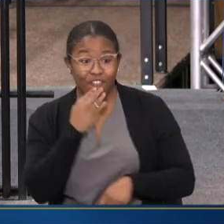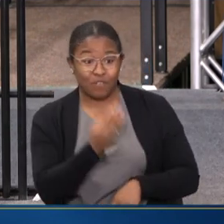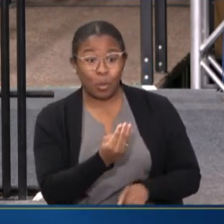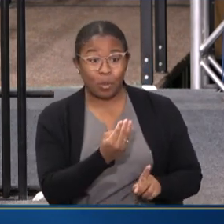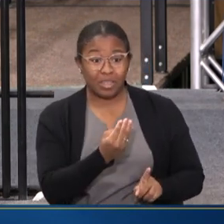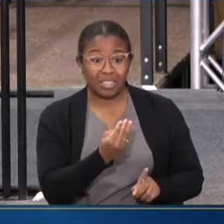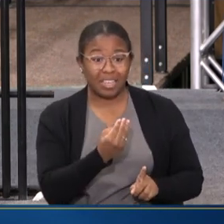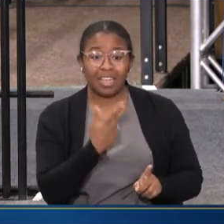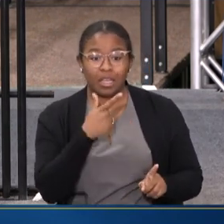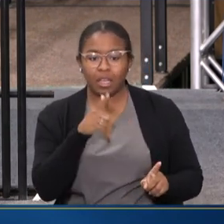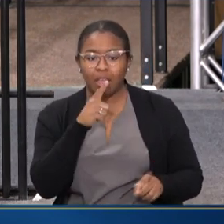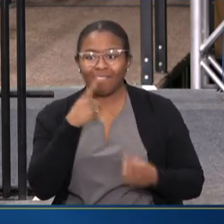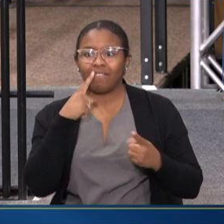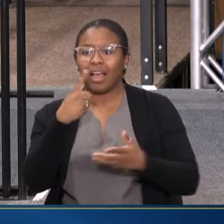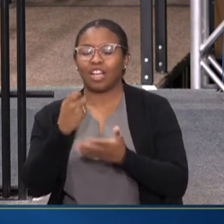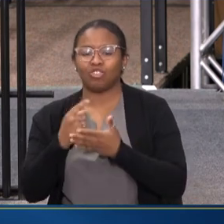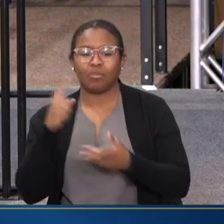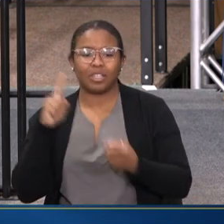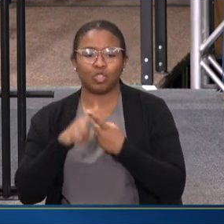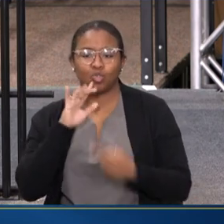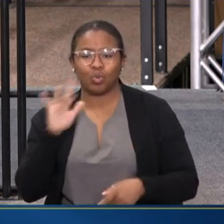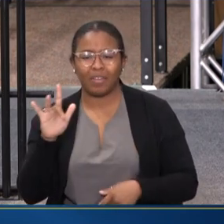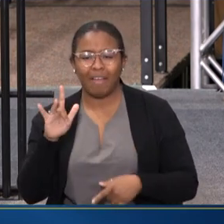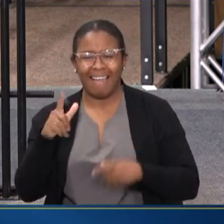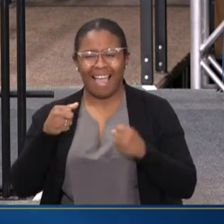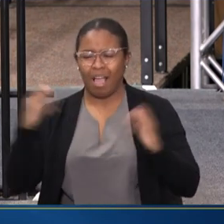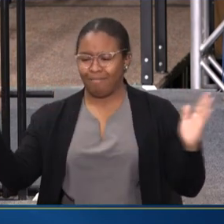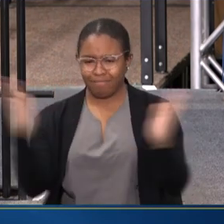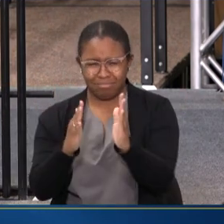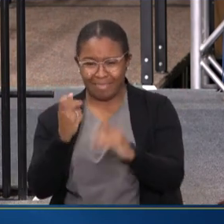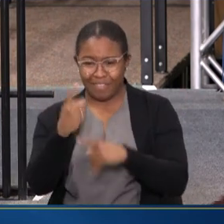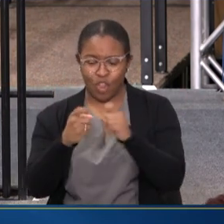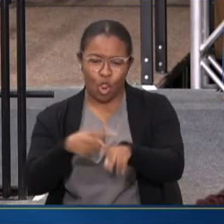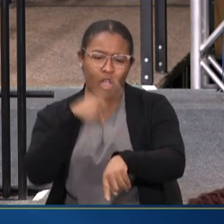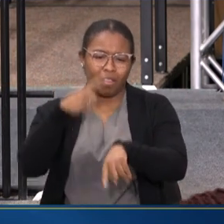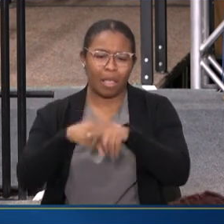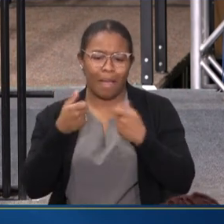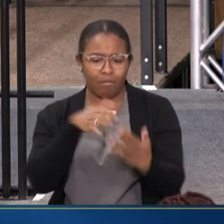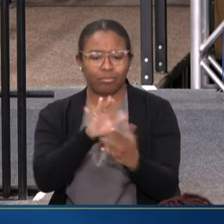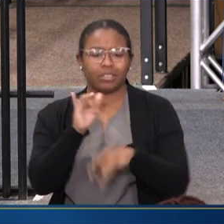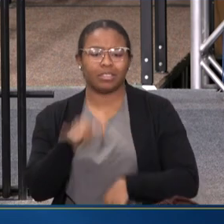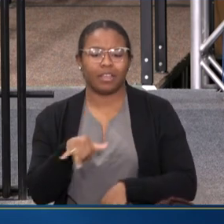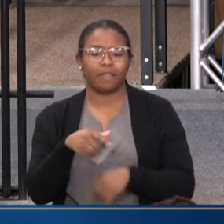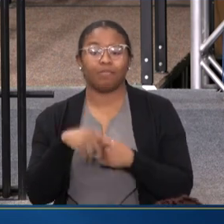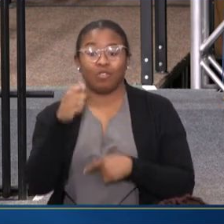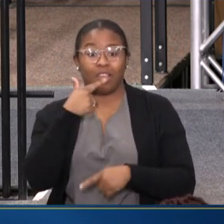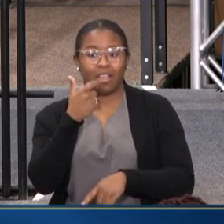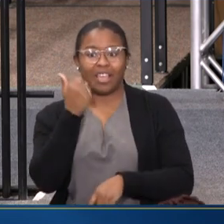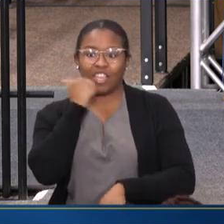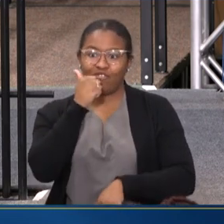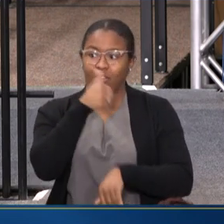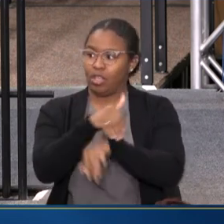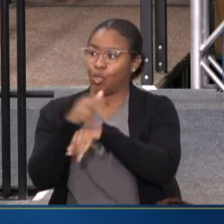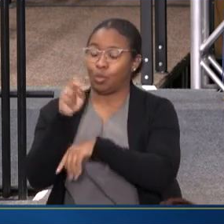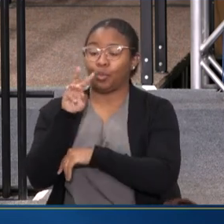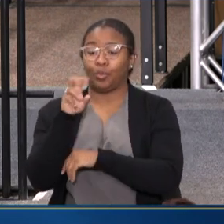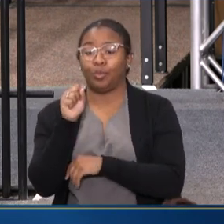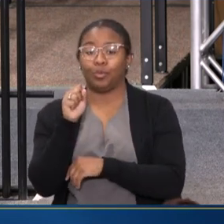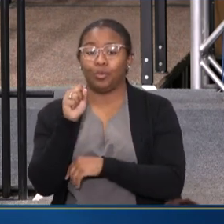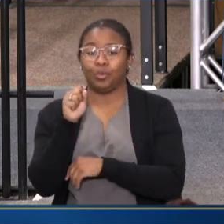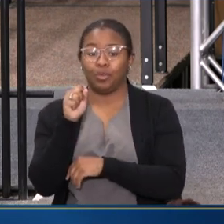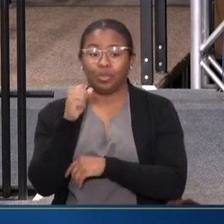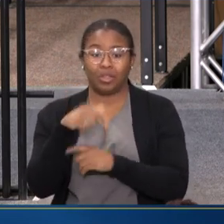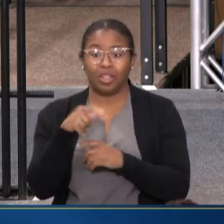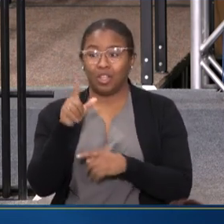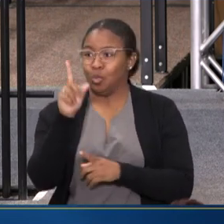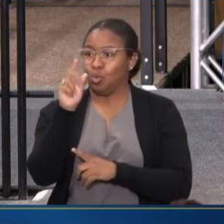CARE UNTIL THEY'RE 25. SO WHAT CAN WE DO TO ADDRESS THAT? WE THINK ABOUT OUR EVENING NEWS. OUR EVENING NEWS AND THAT